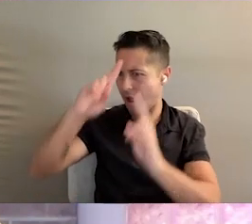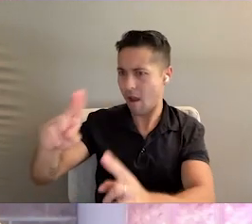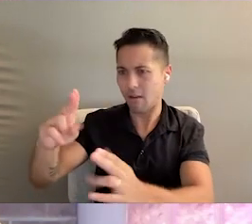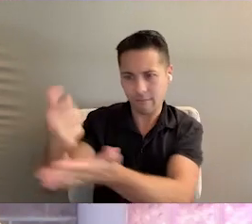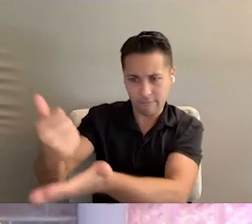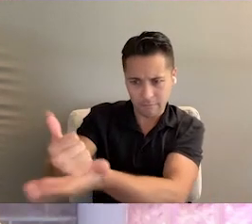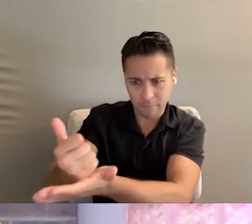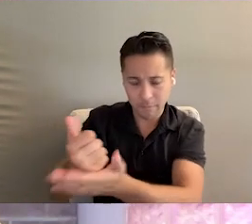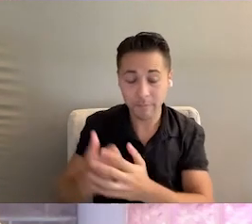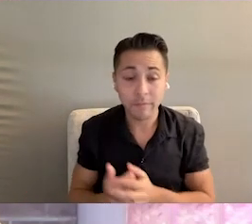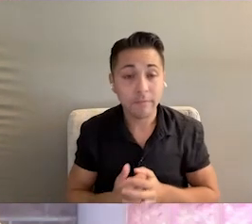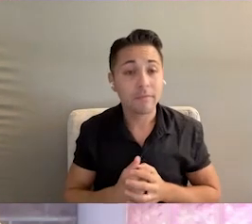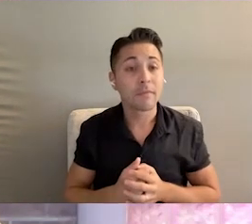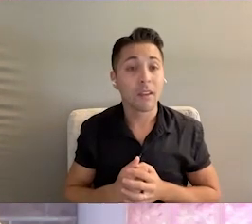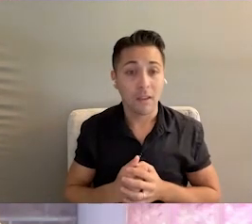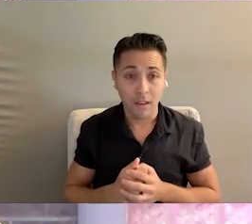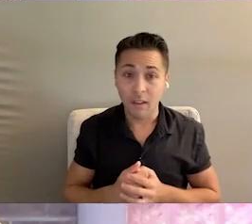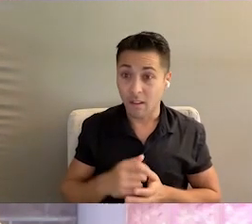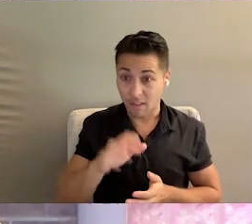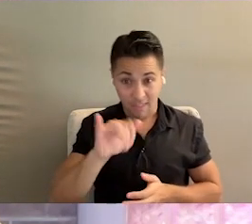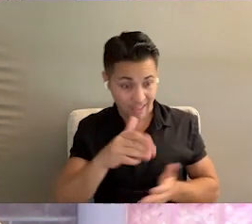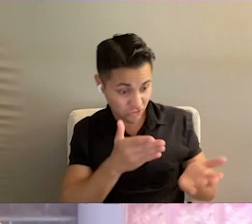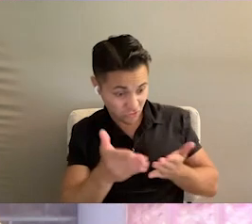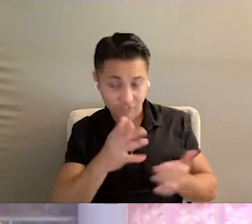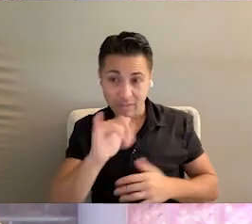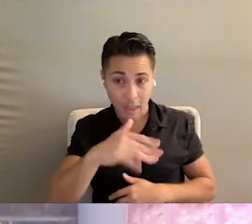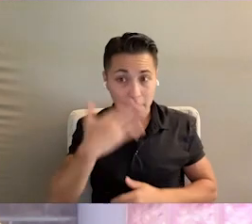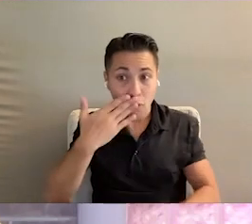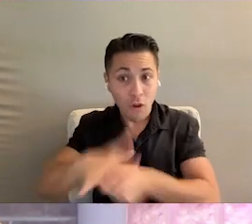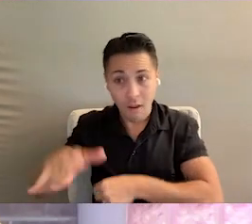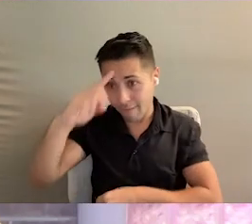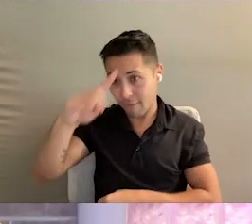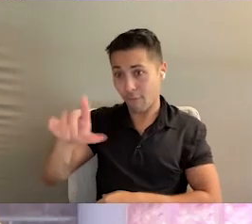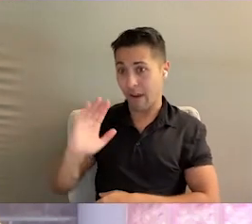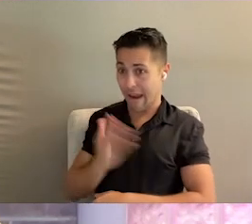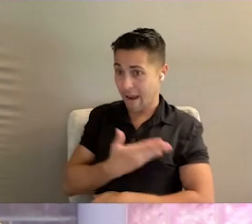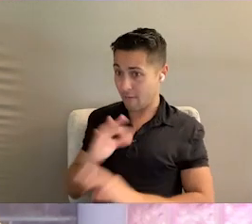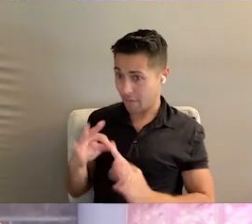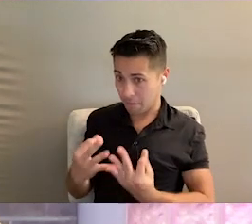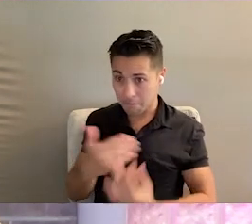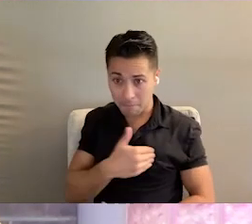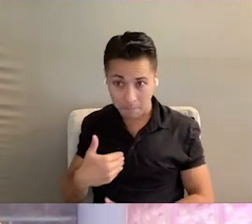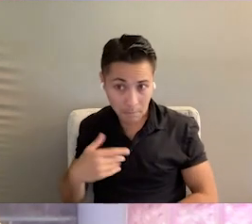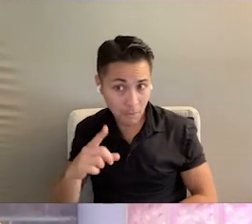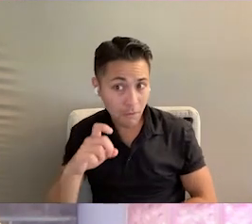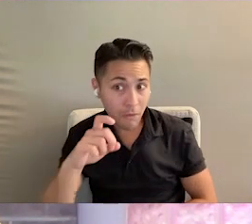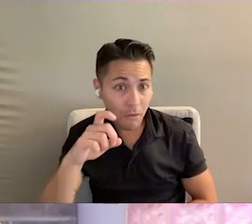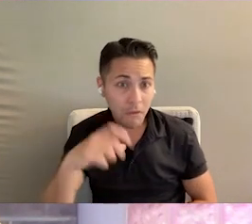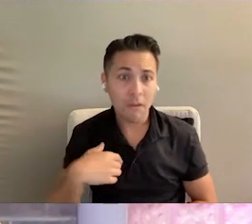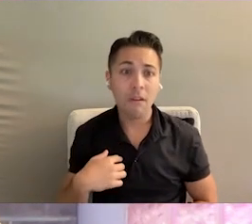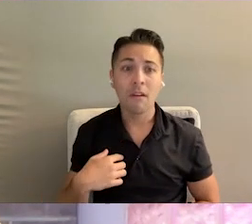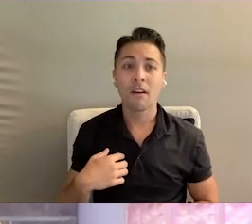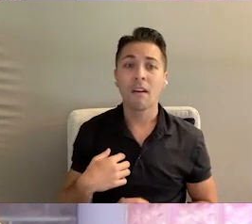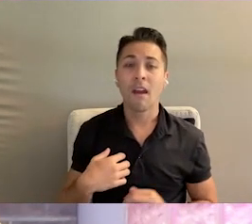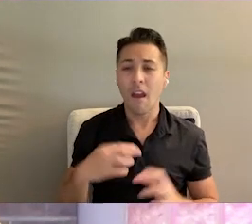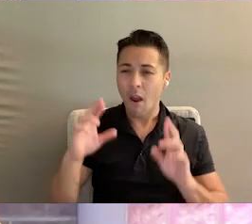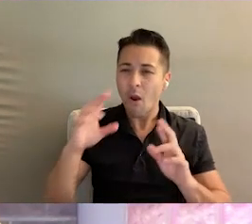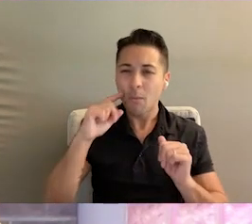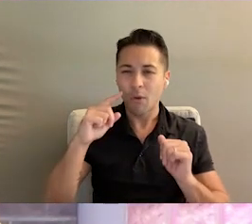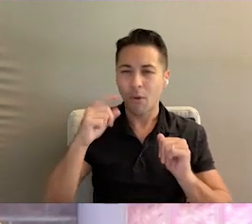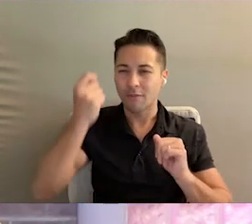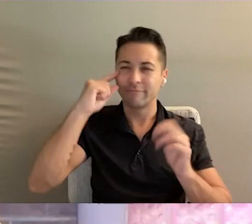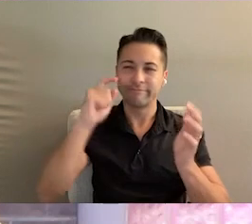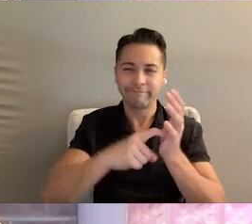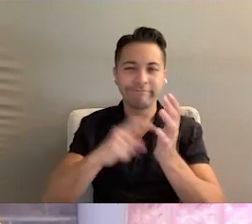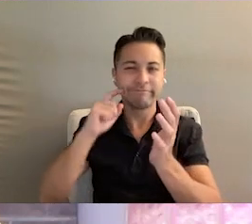Asking ourselves, would the services being provided be good enough for our own loved one? Having shared the mission and vision, hope you picked up on a